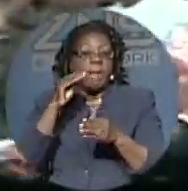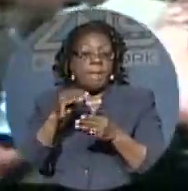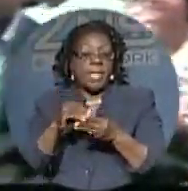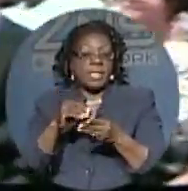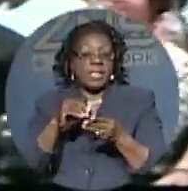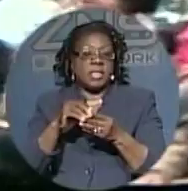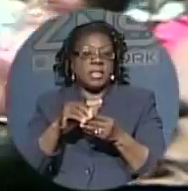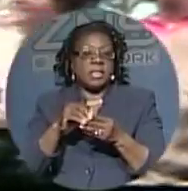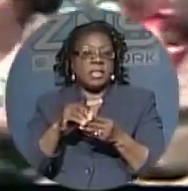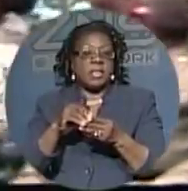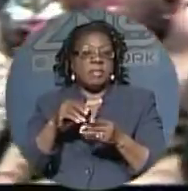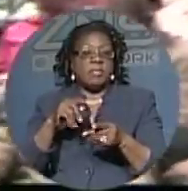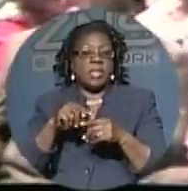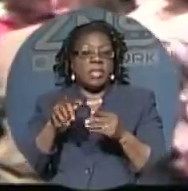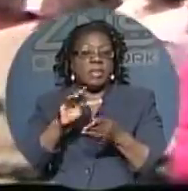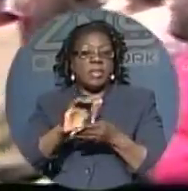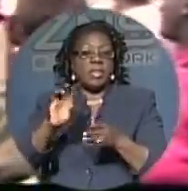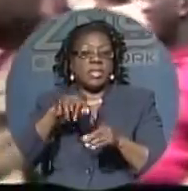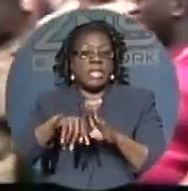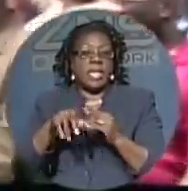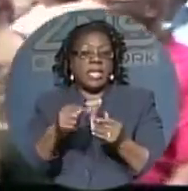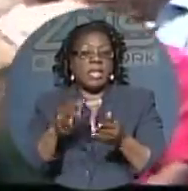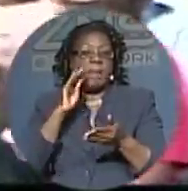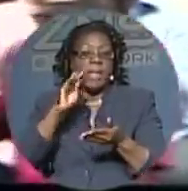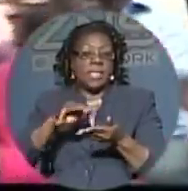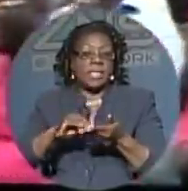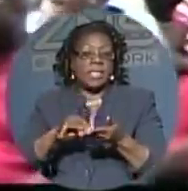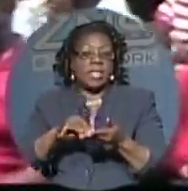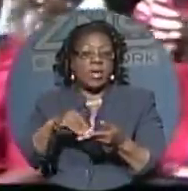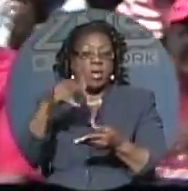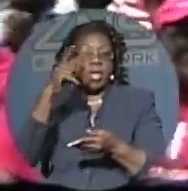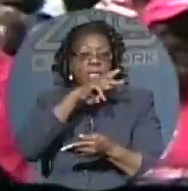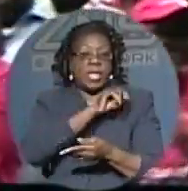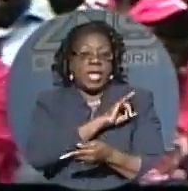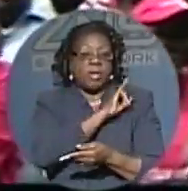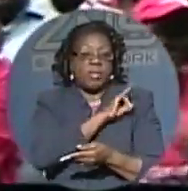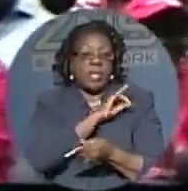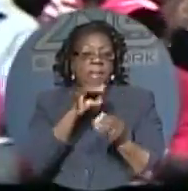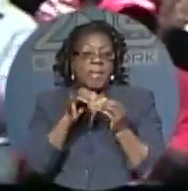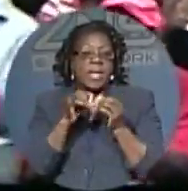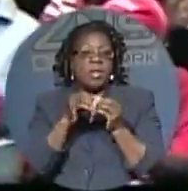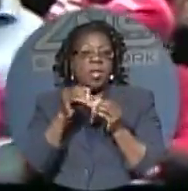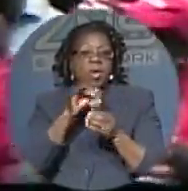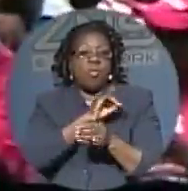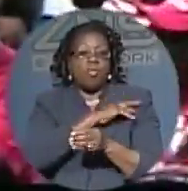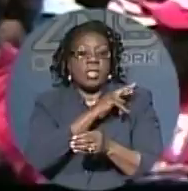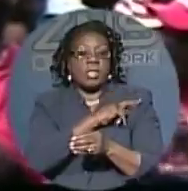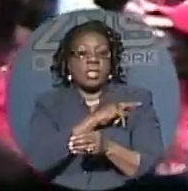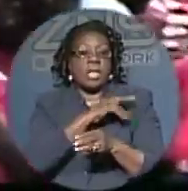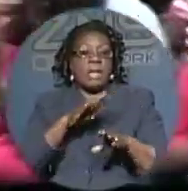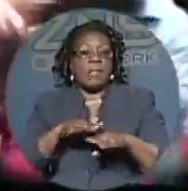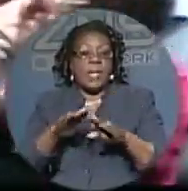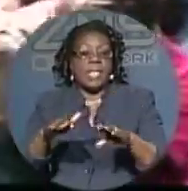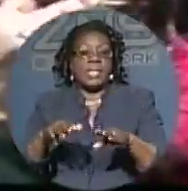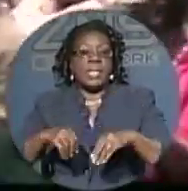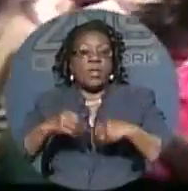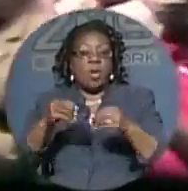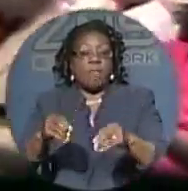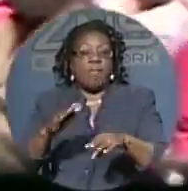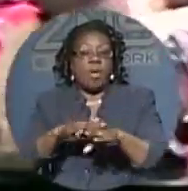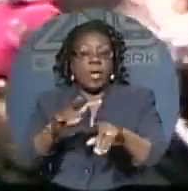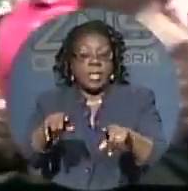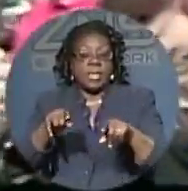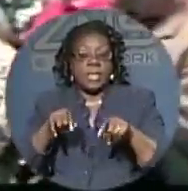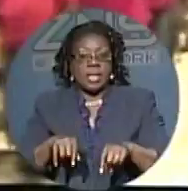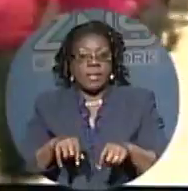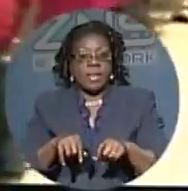he decided to take the job on himself. According to Ingram, he then met Russell and placed an offer on the table, but the then-housing minister